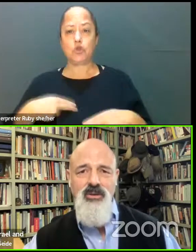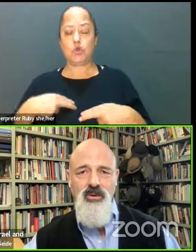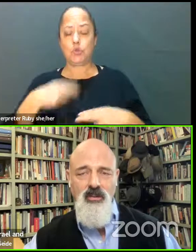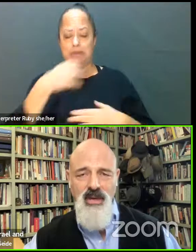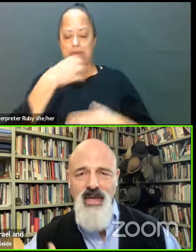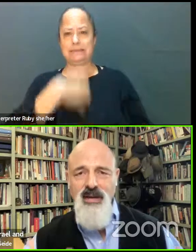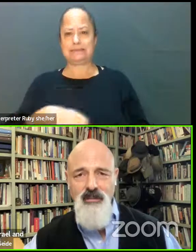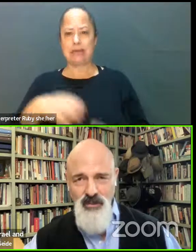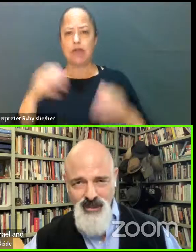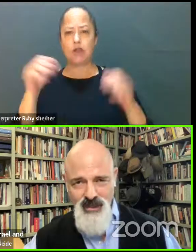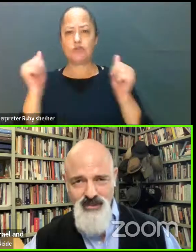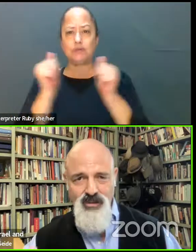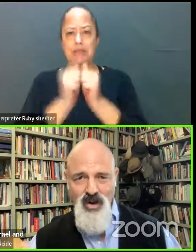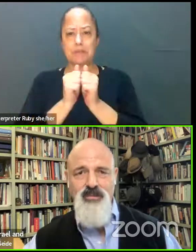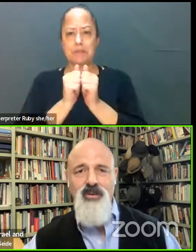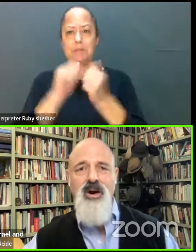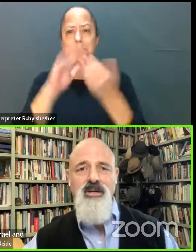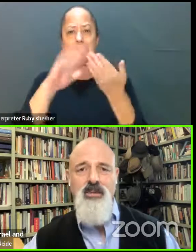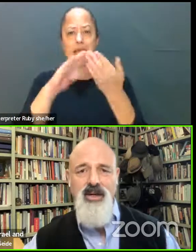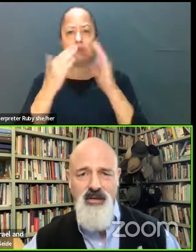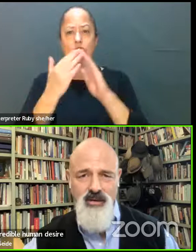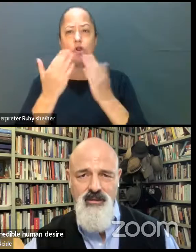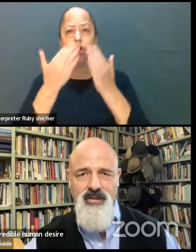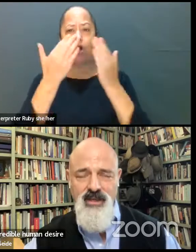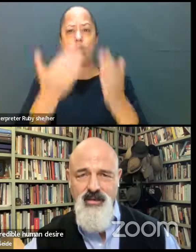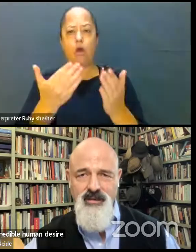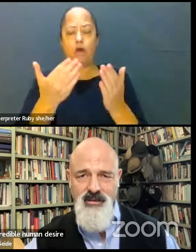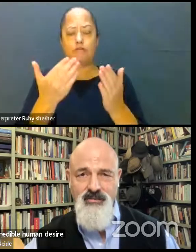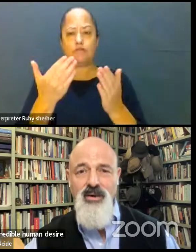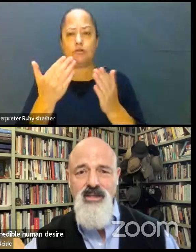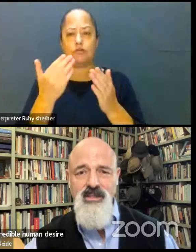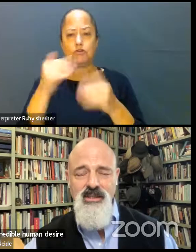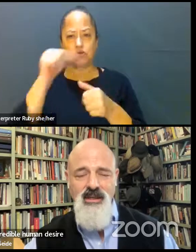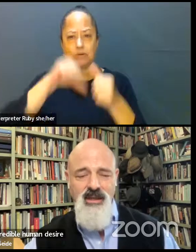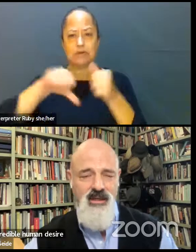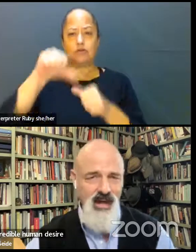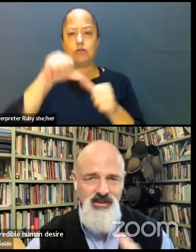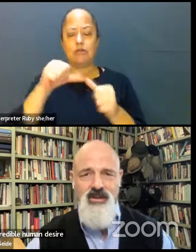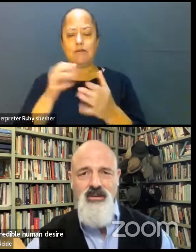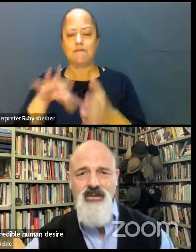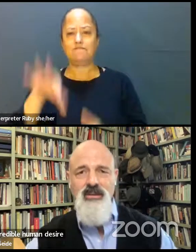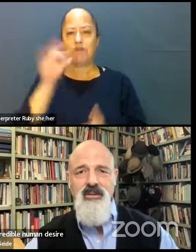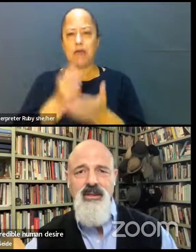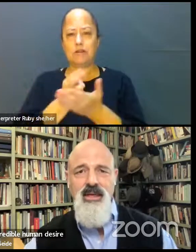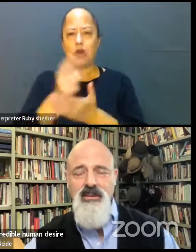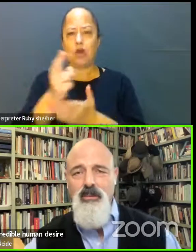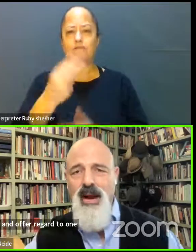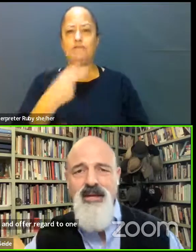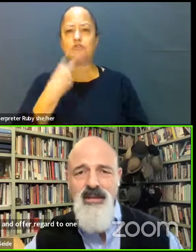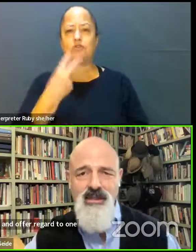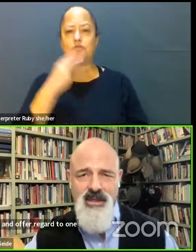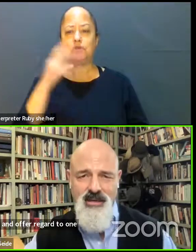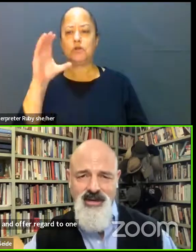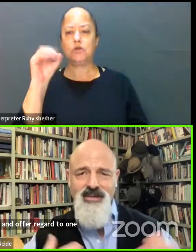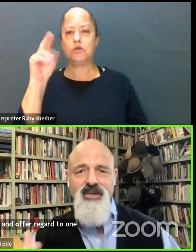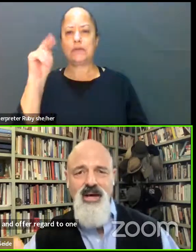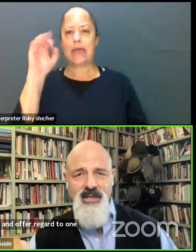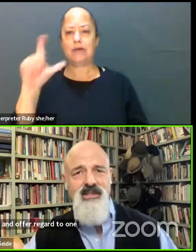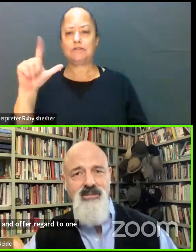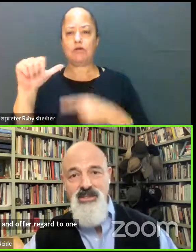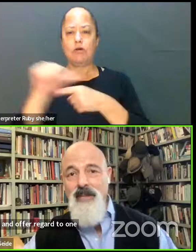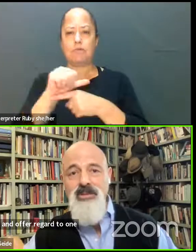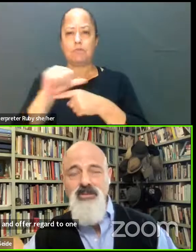to be a community, to offer regard to one another and to find our authentic voice. And counsel is a practice that